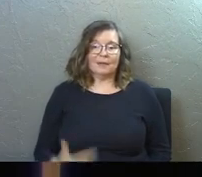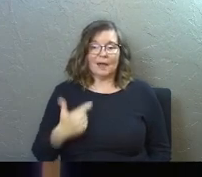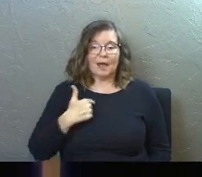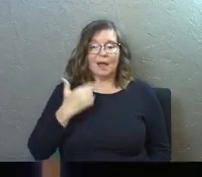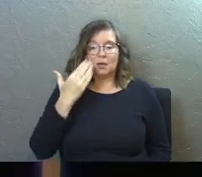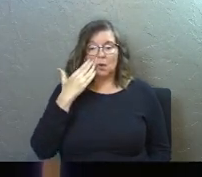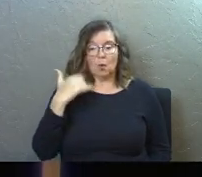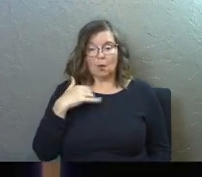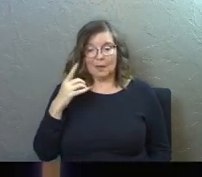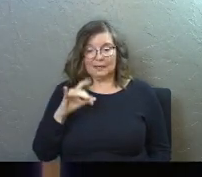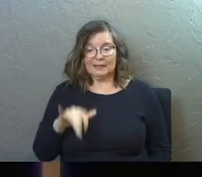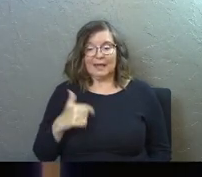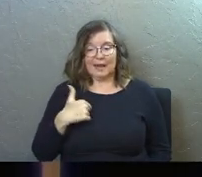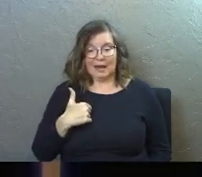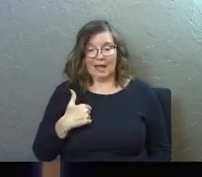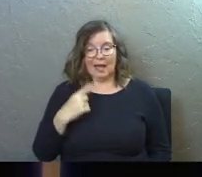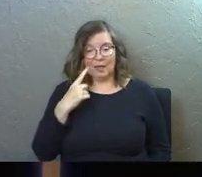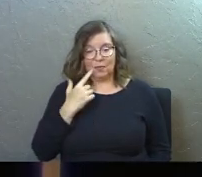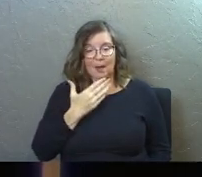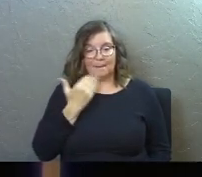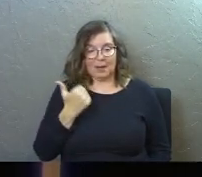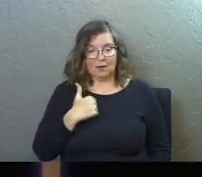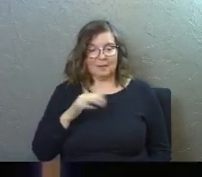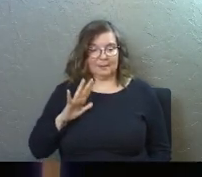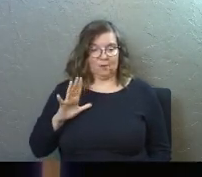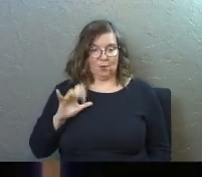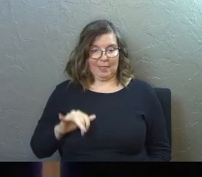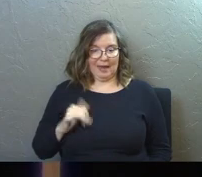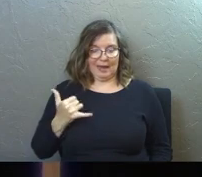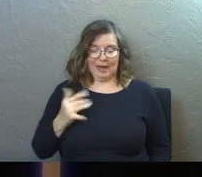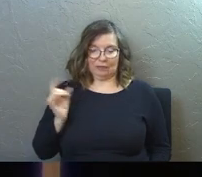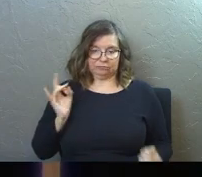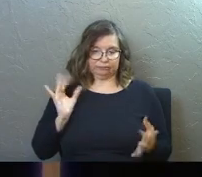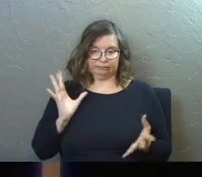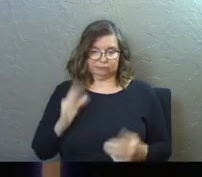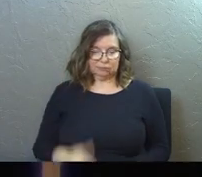I know I did that. And I thought better of me before that.